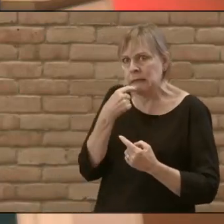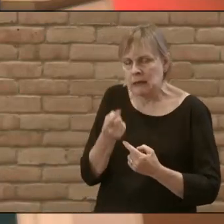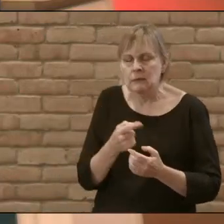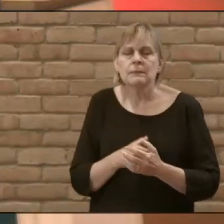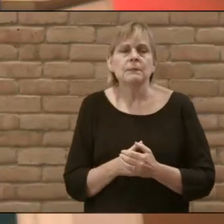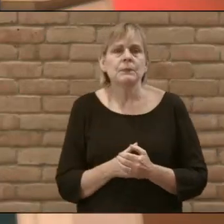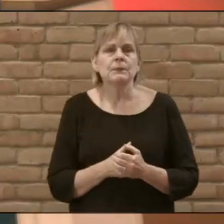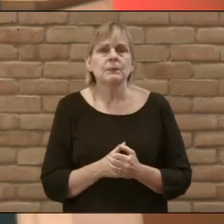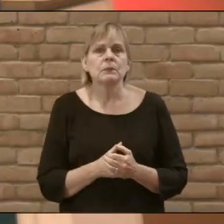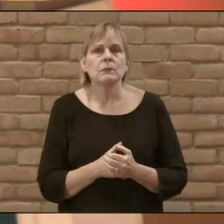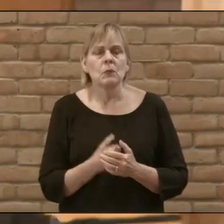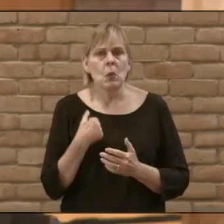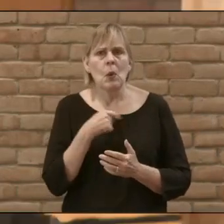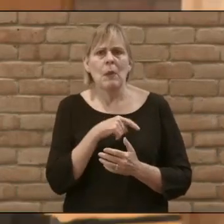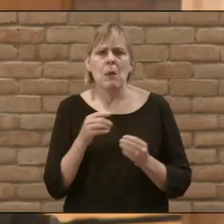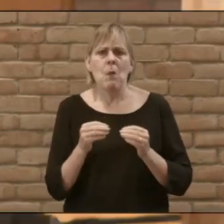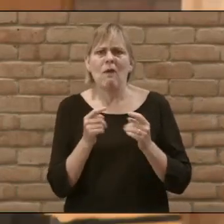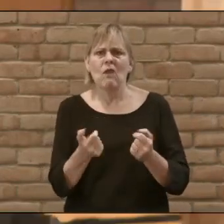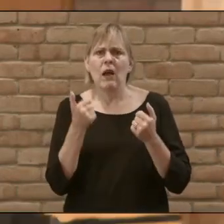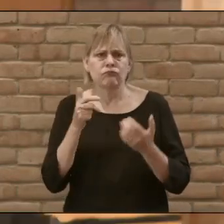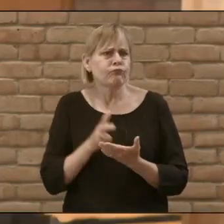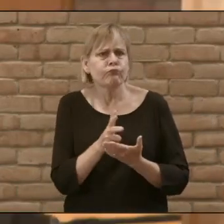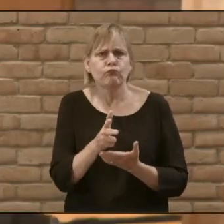says this, we must go faster.